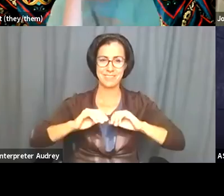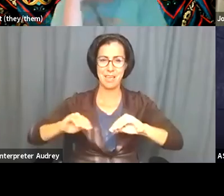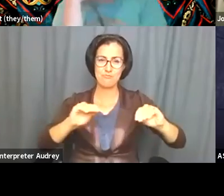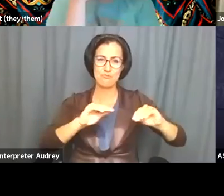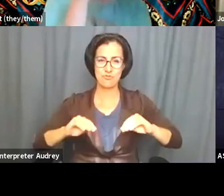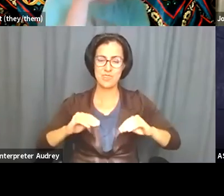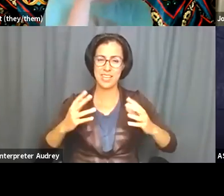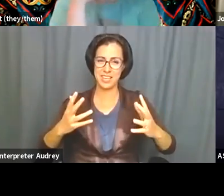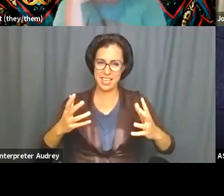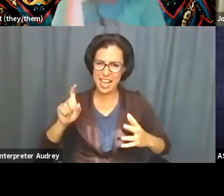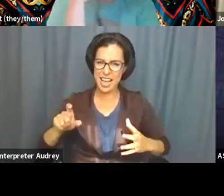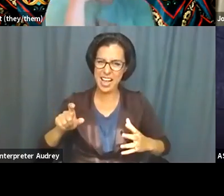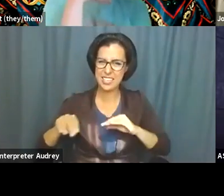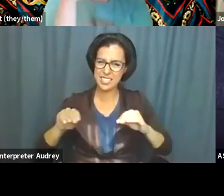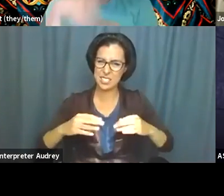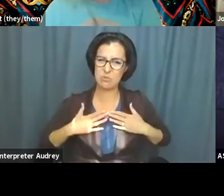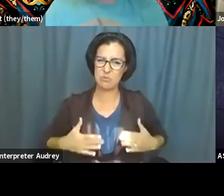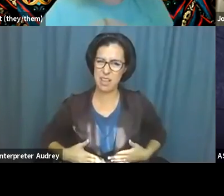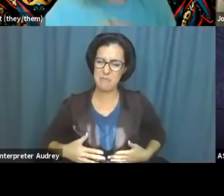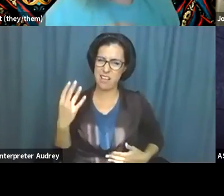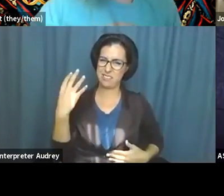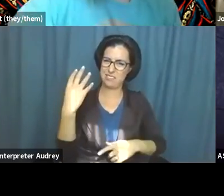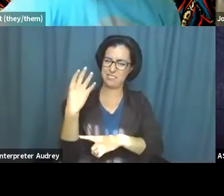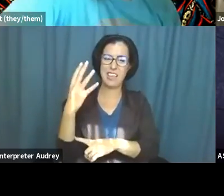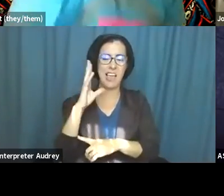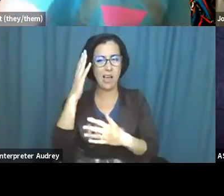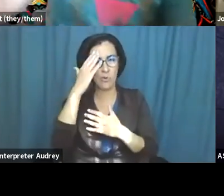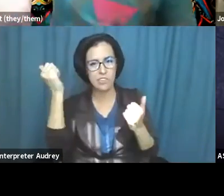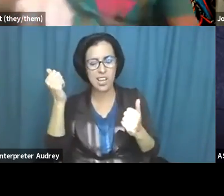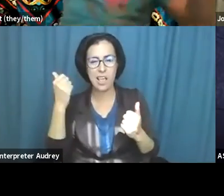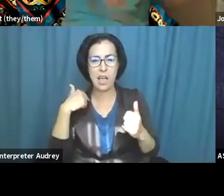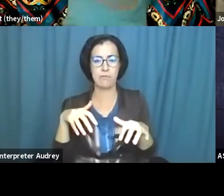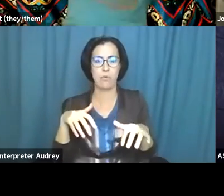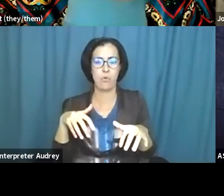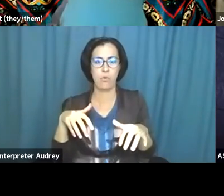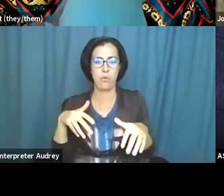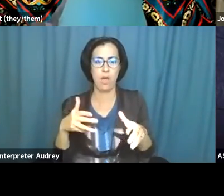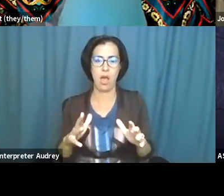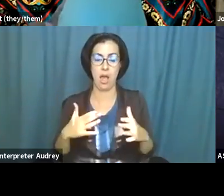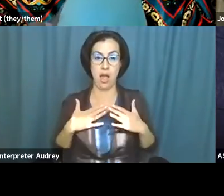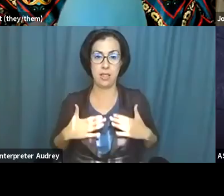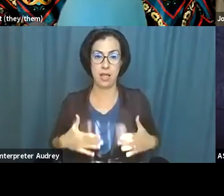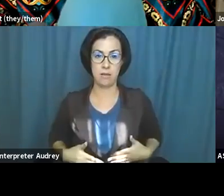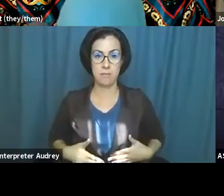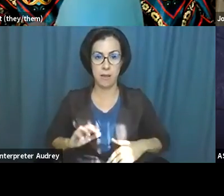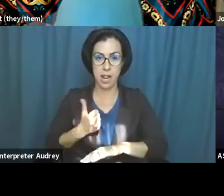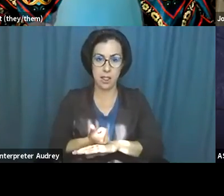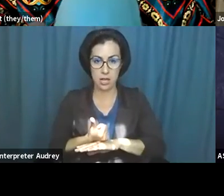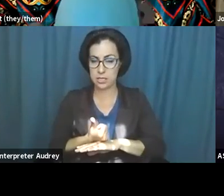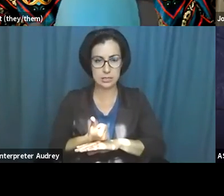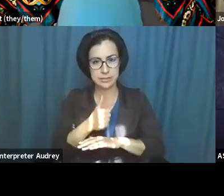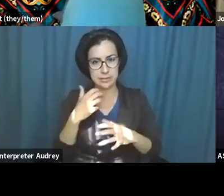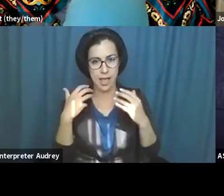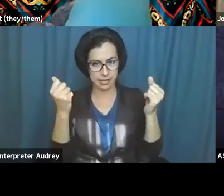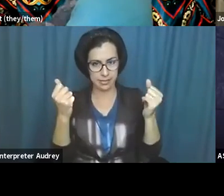body, uh, sitting in front of a zoom screen. Um, I will forget. I'll get frozen. I'll allow my body to lock into spaces that are unhealthy. So